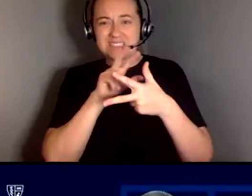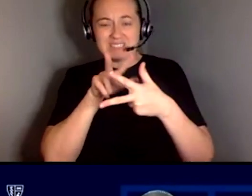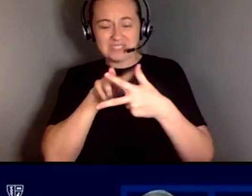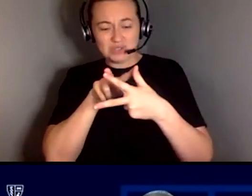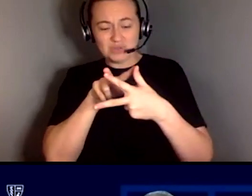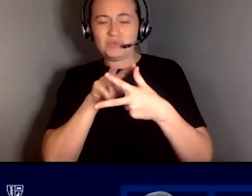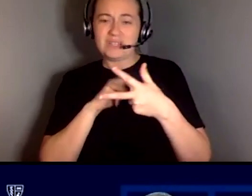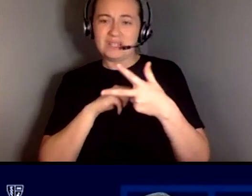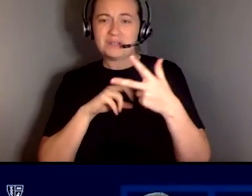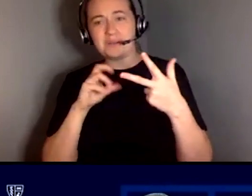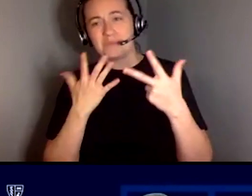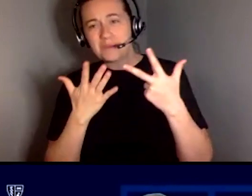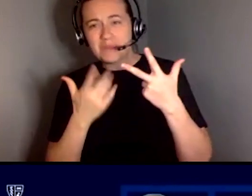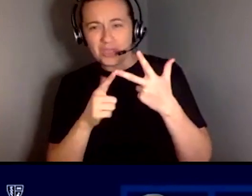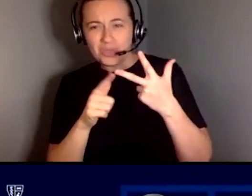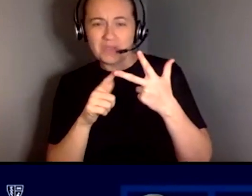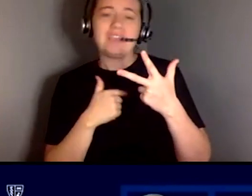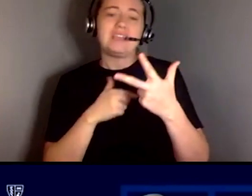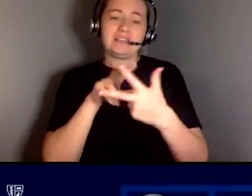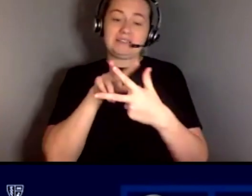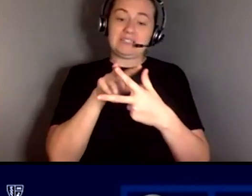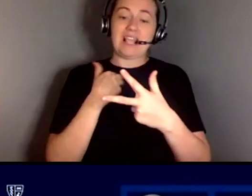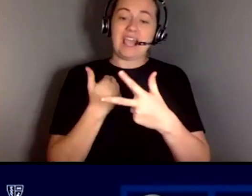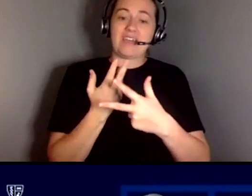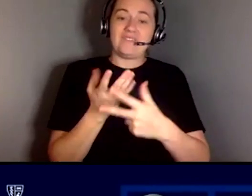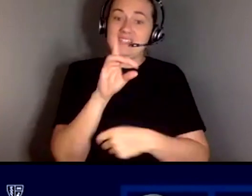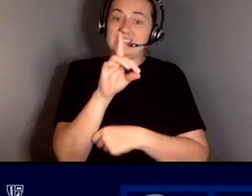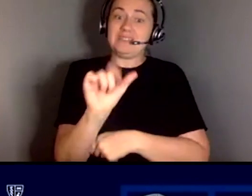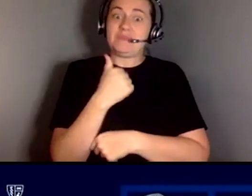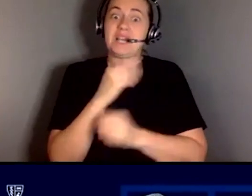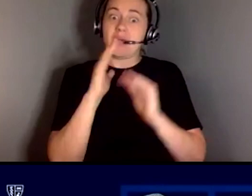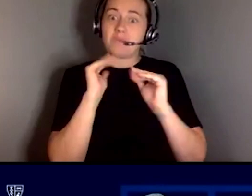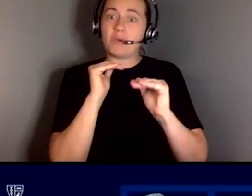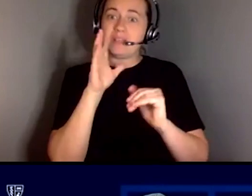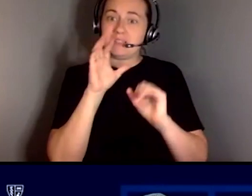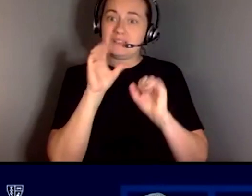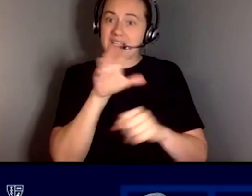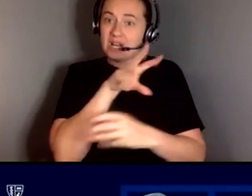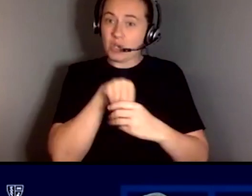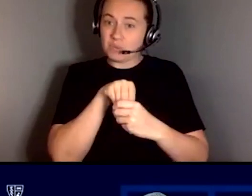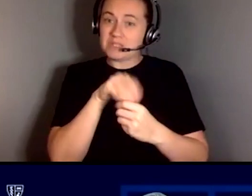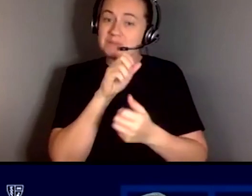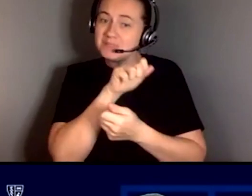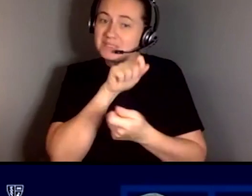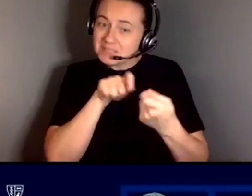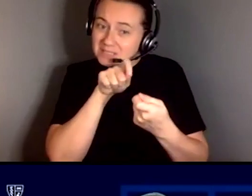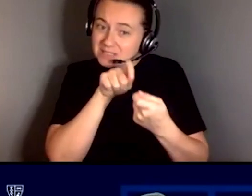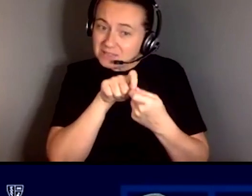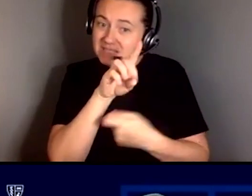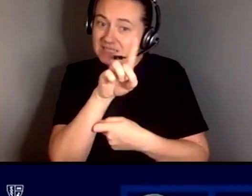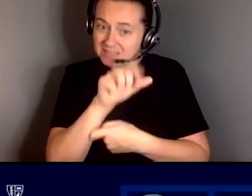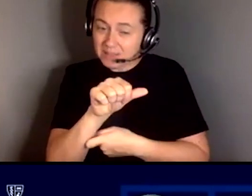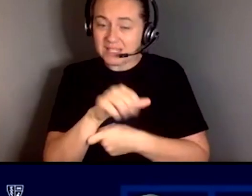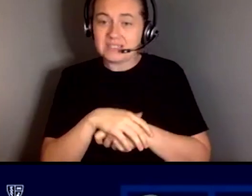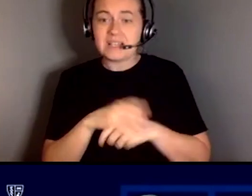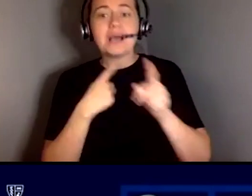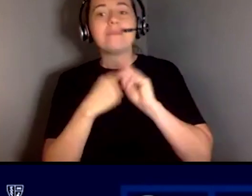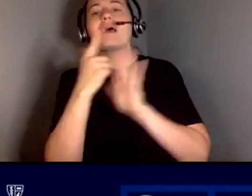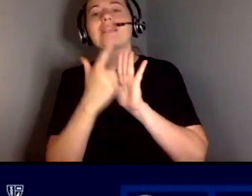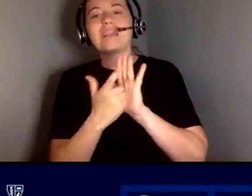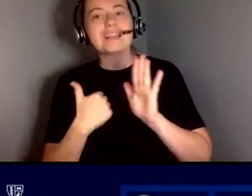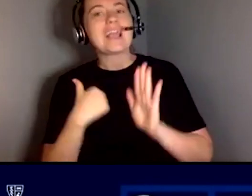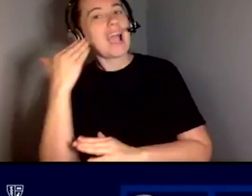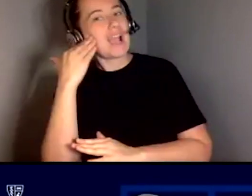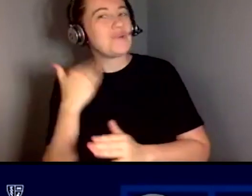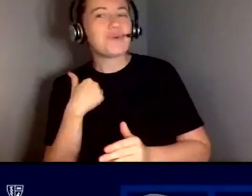a disability i'm actually hoping to incorporate certain disabilities in yet legally i know i can't ask